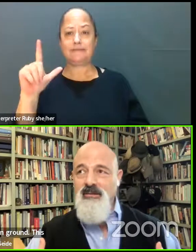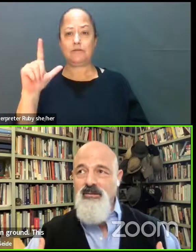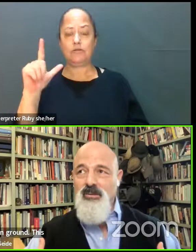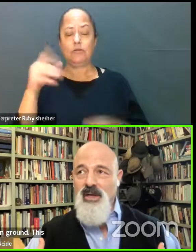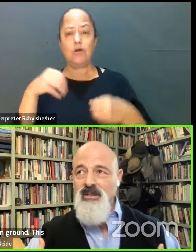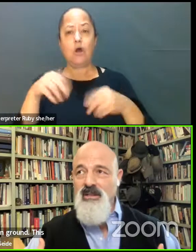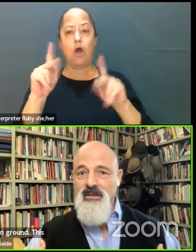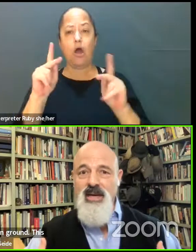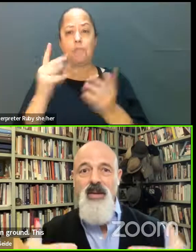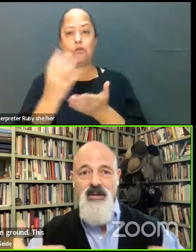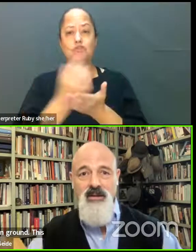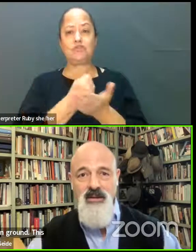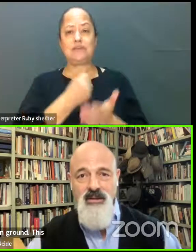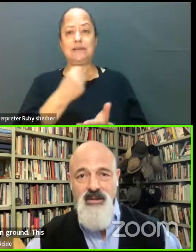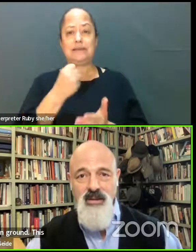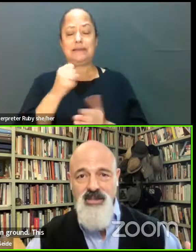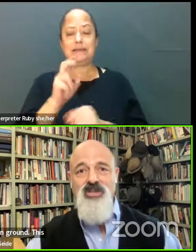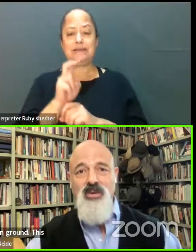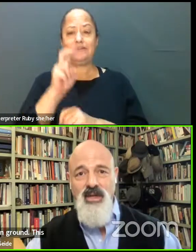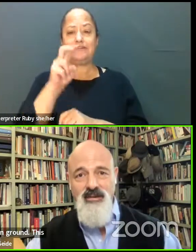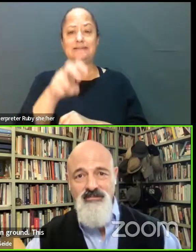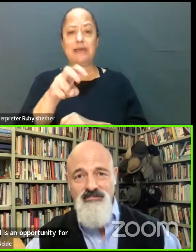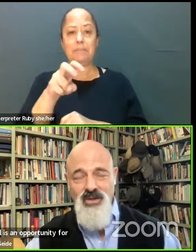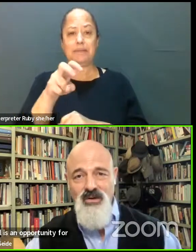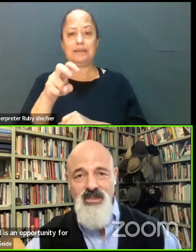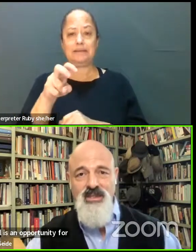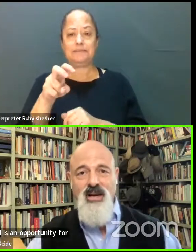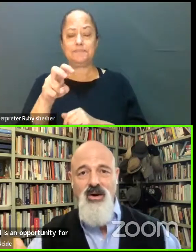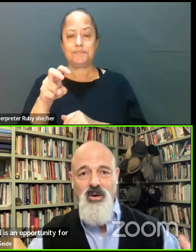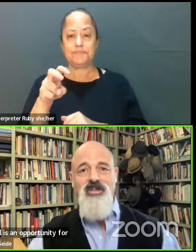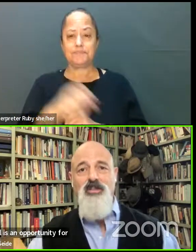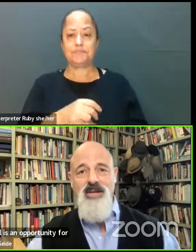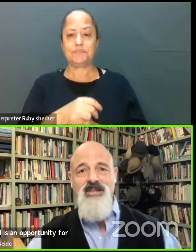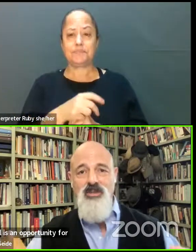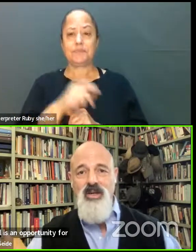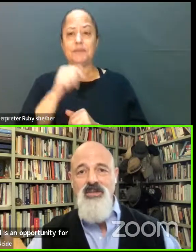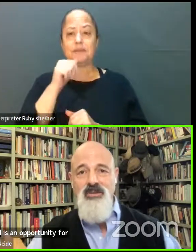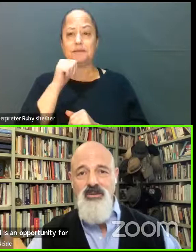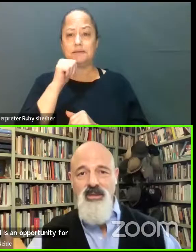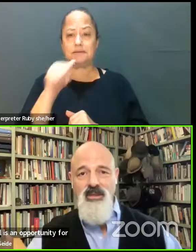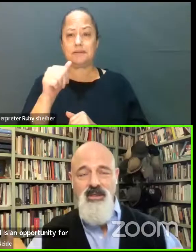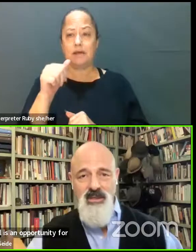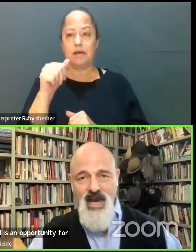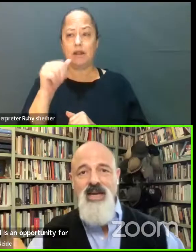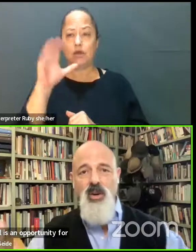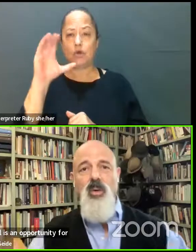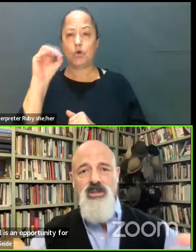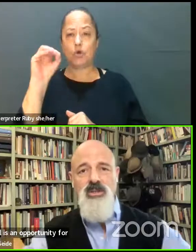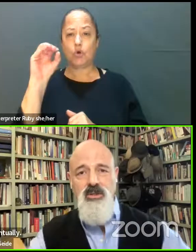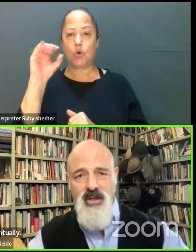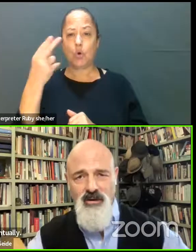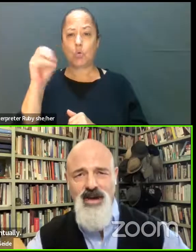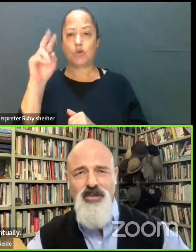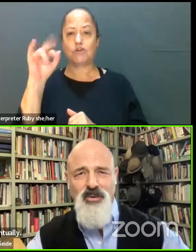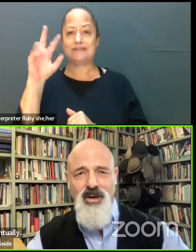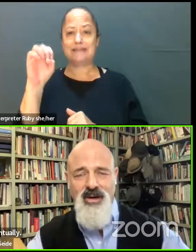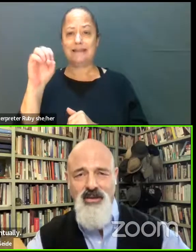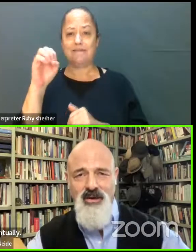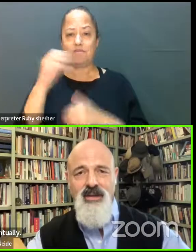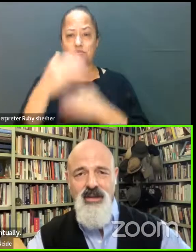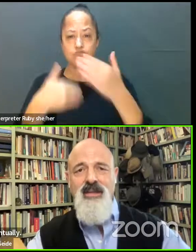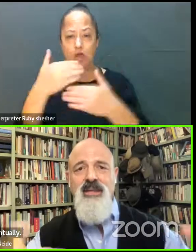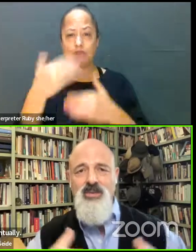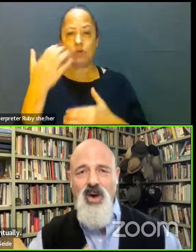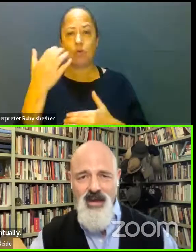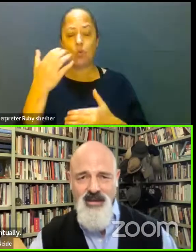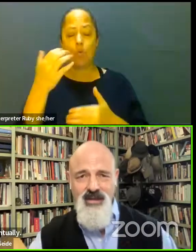opportunity for us to step in consensually. You know, this is not a coercive process. We need to decide we want to interact with one